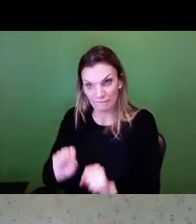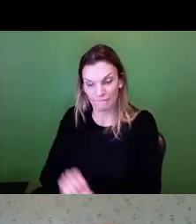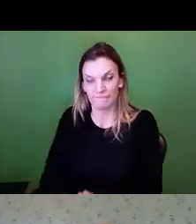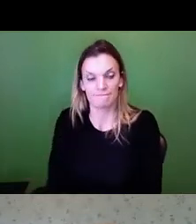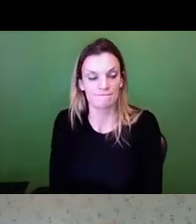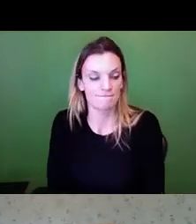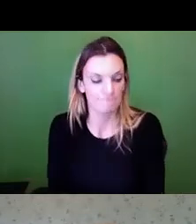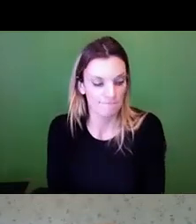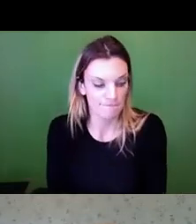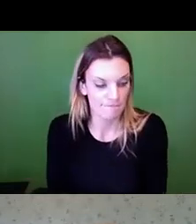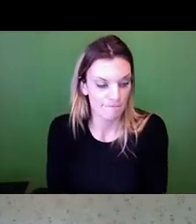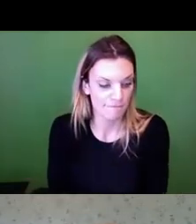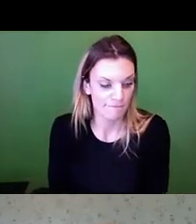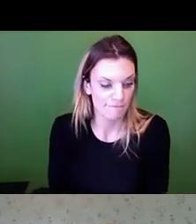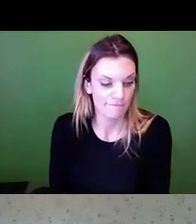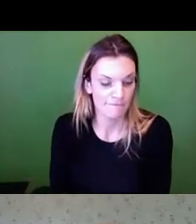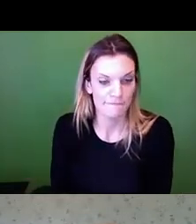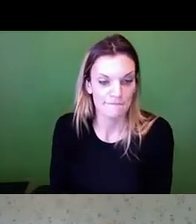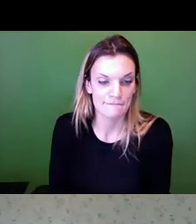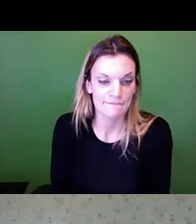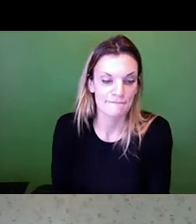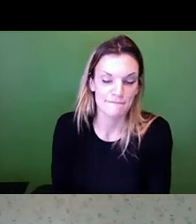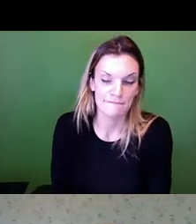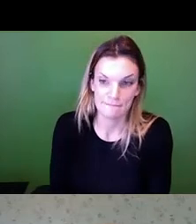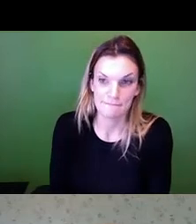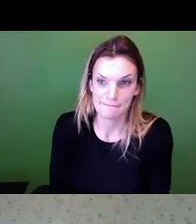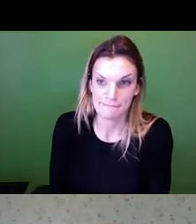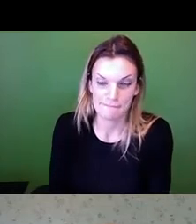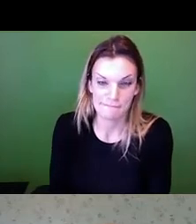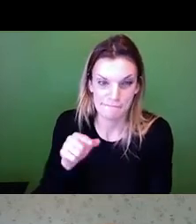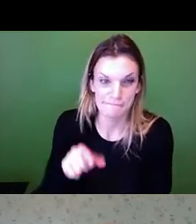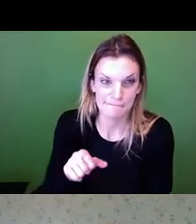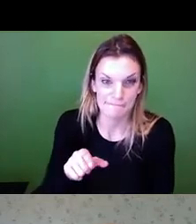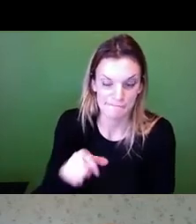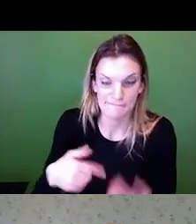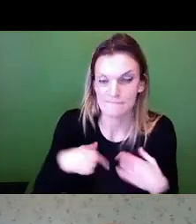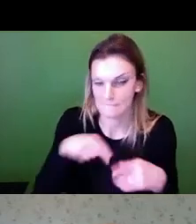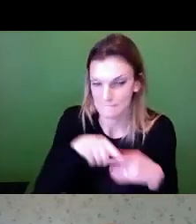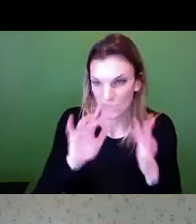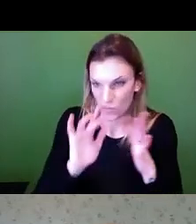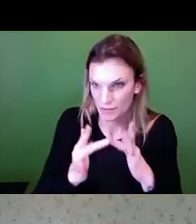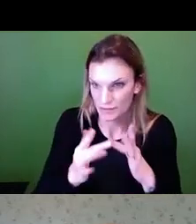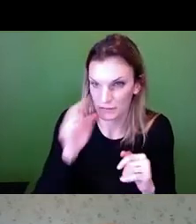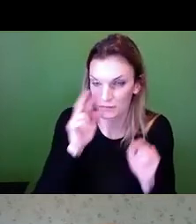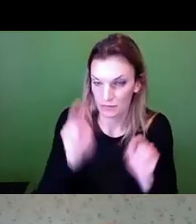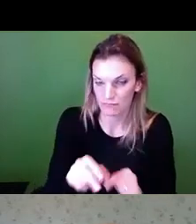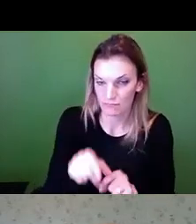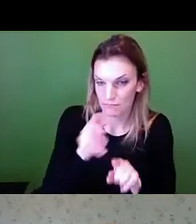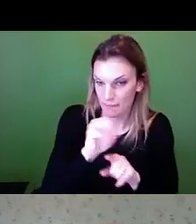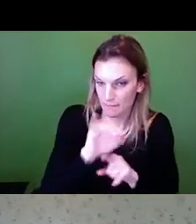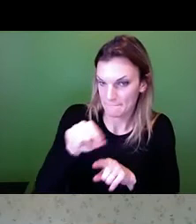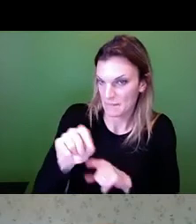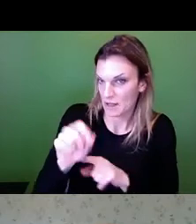I'll show our website, which has lots of resources for you. It's michigan.gov forward slash MIOSHA,